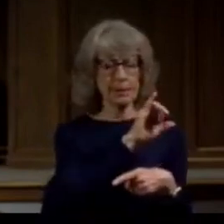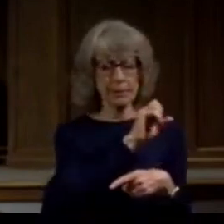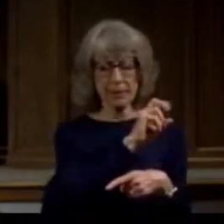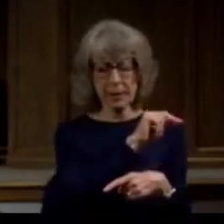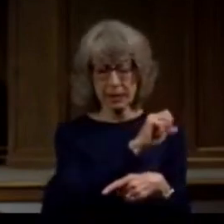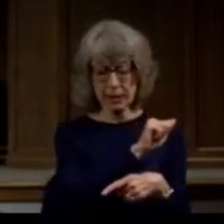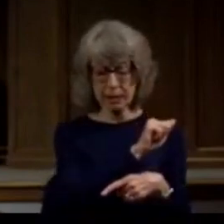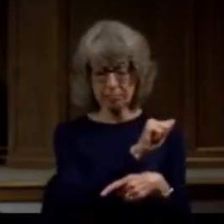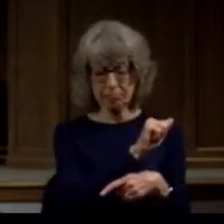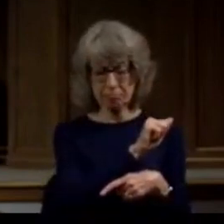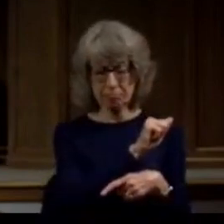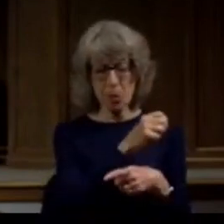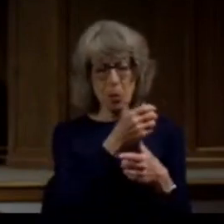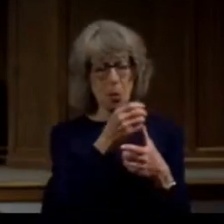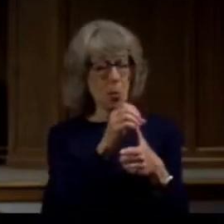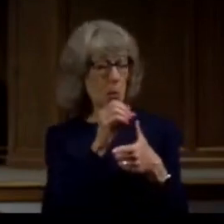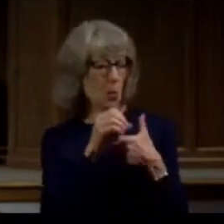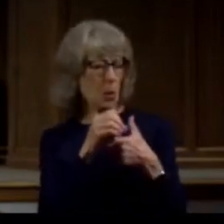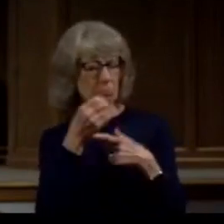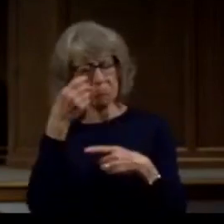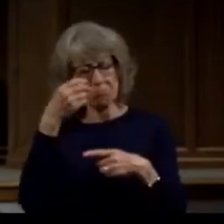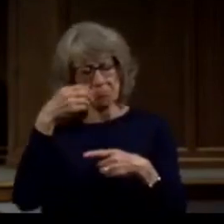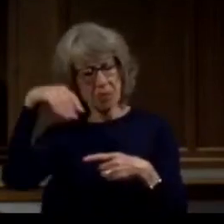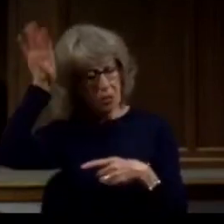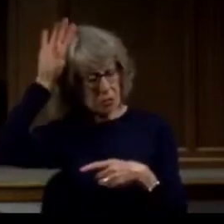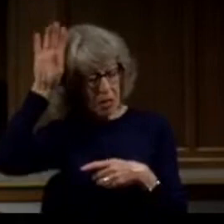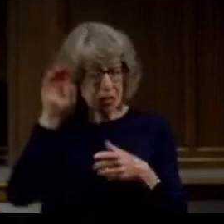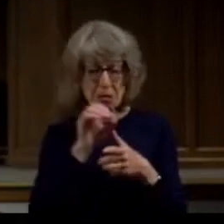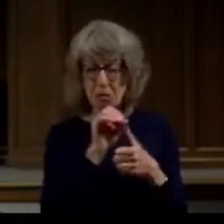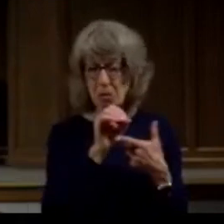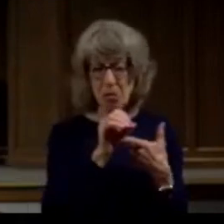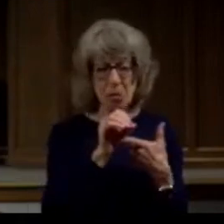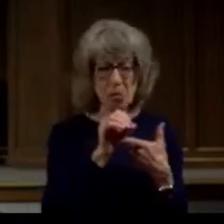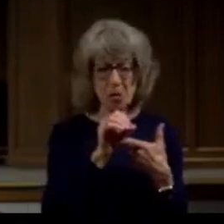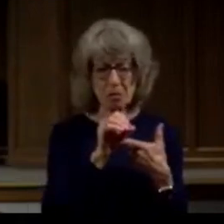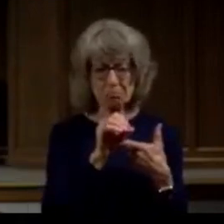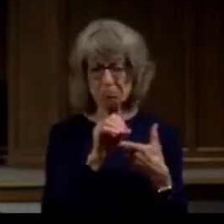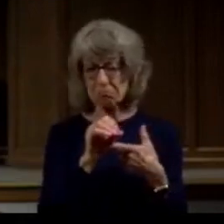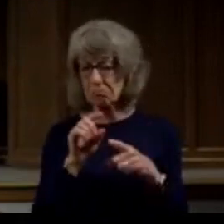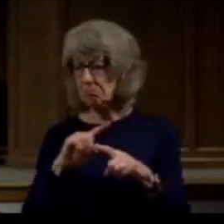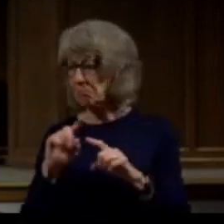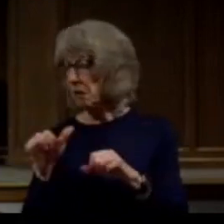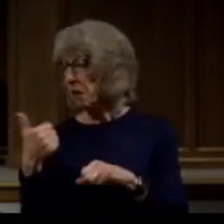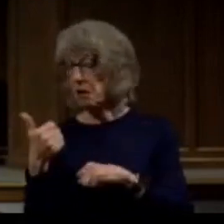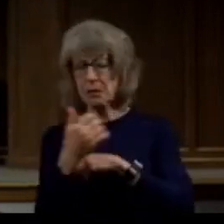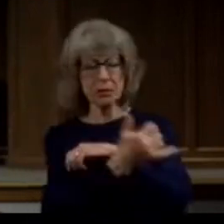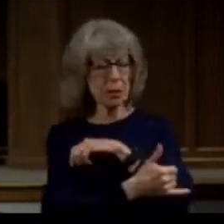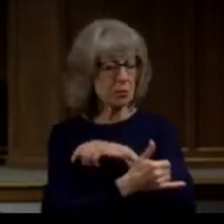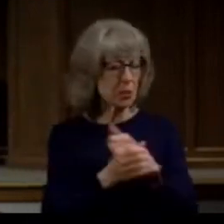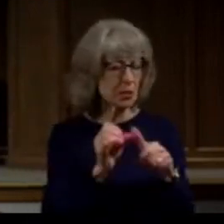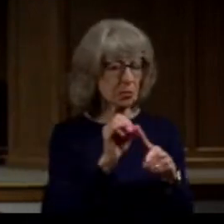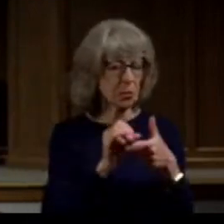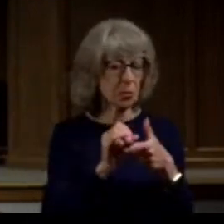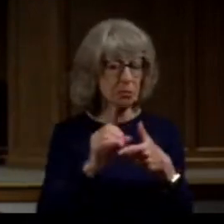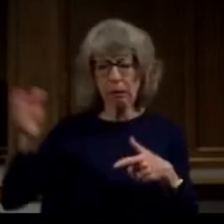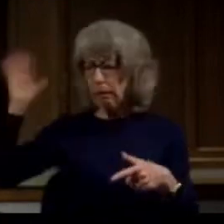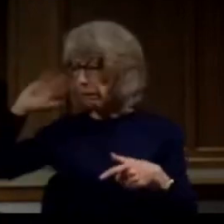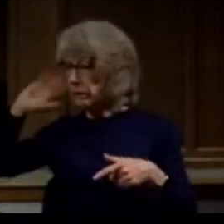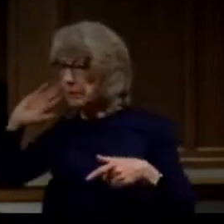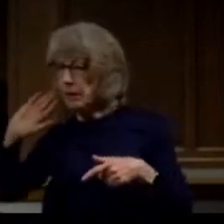Australia and it also could be truthly that the truth would be true whether we were talking about 1700 or 2300